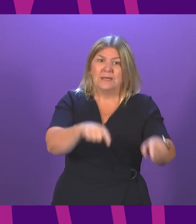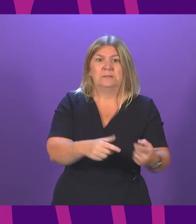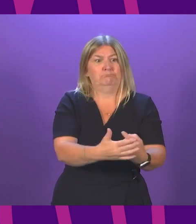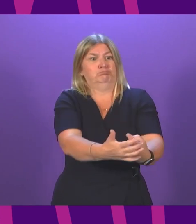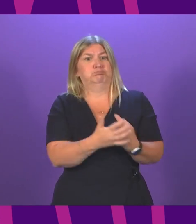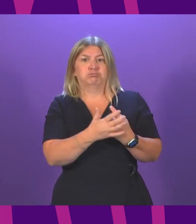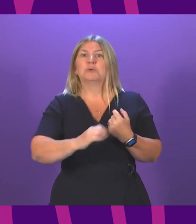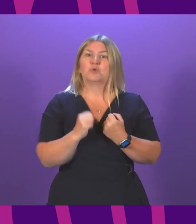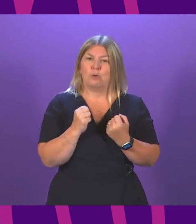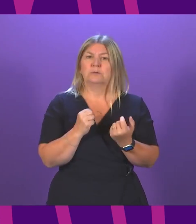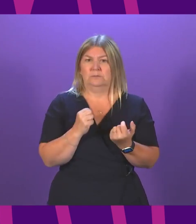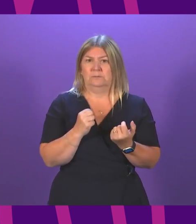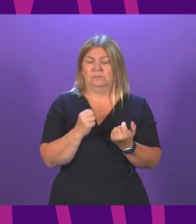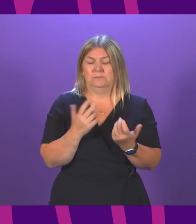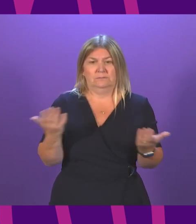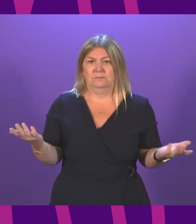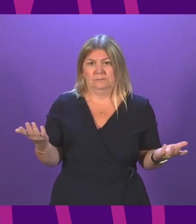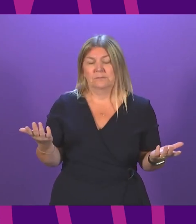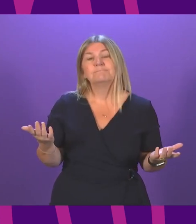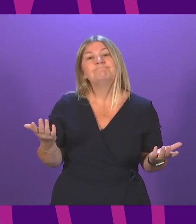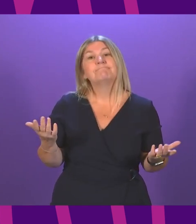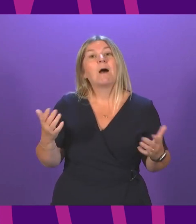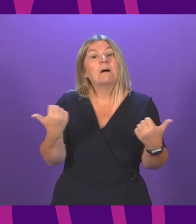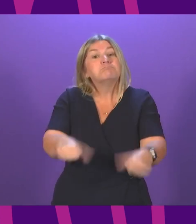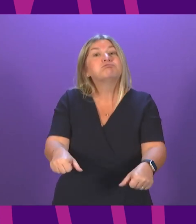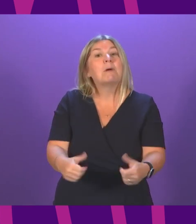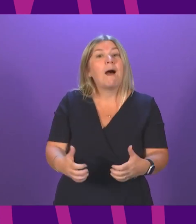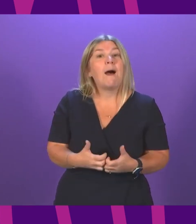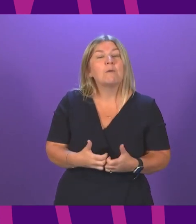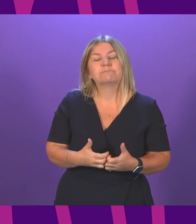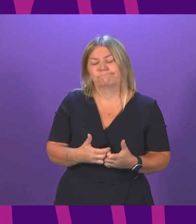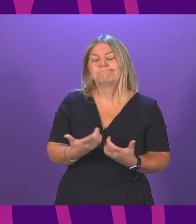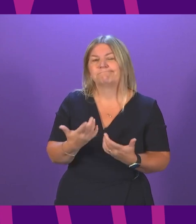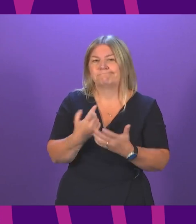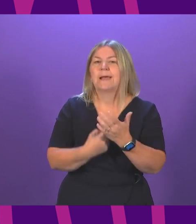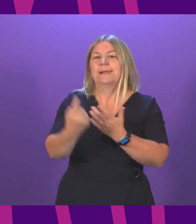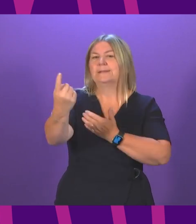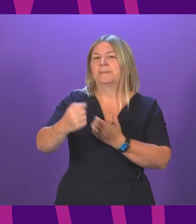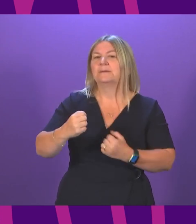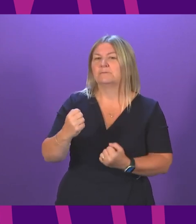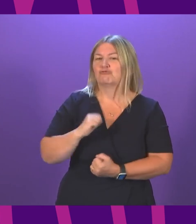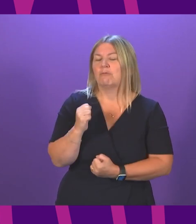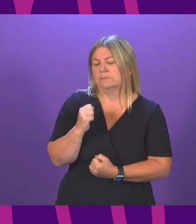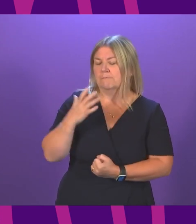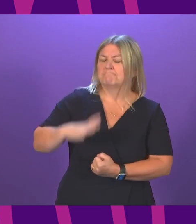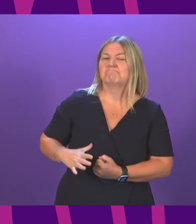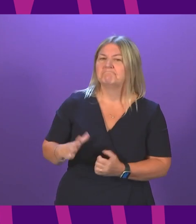only solution to that is for us to take control of all of our affairs in Scotland. And yes, that does mean being an independent country.